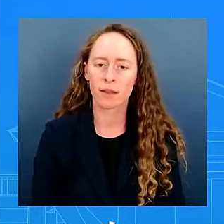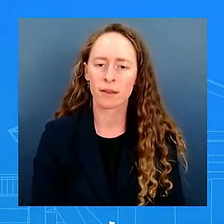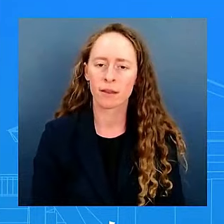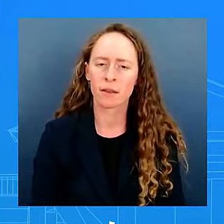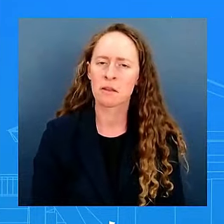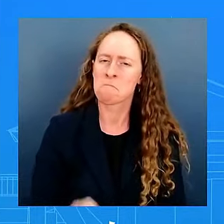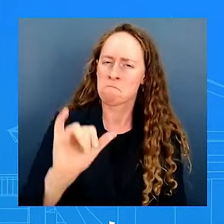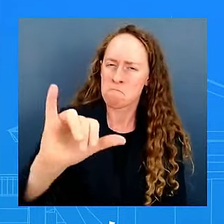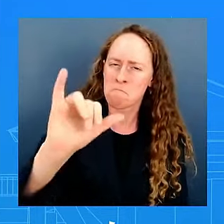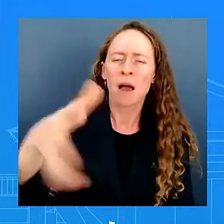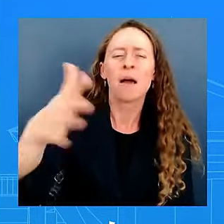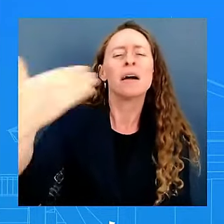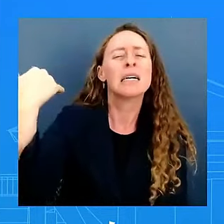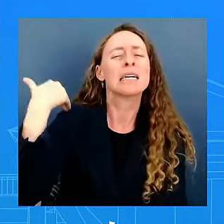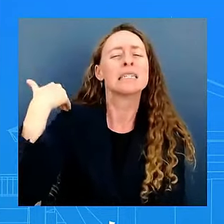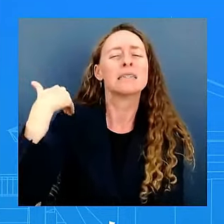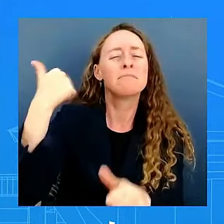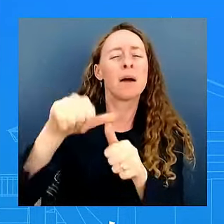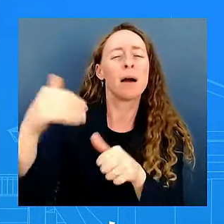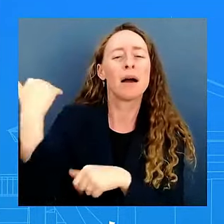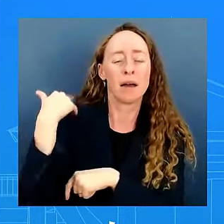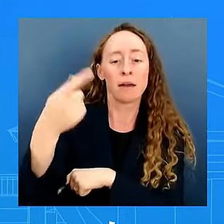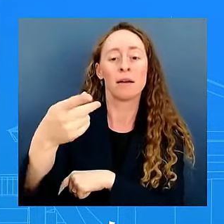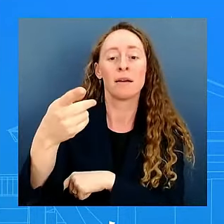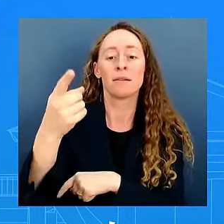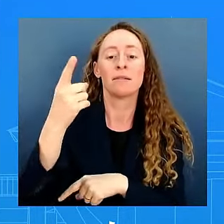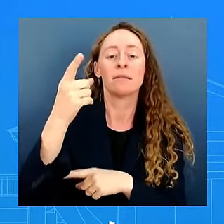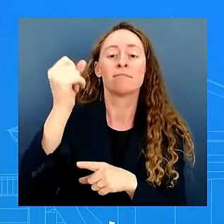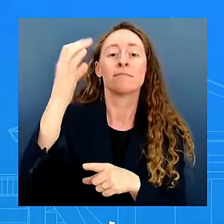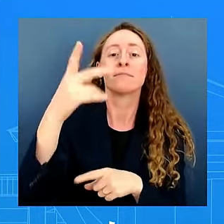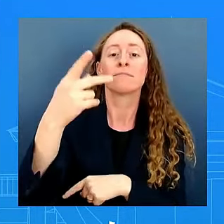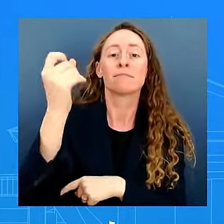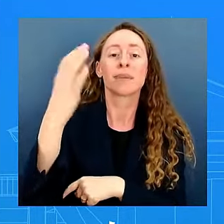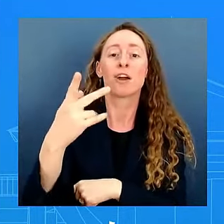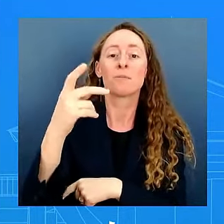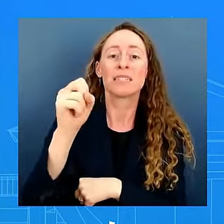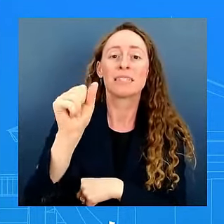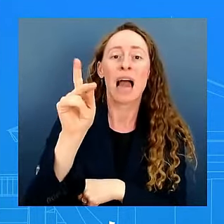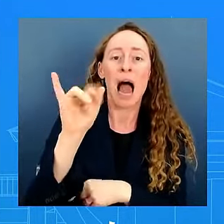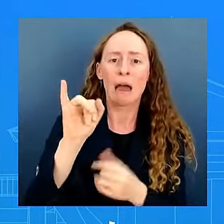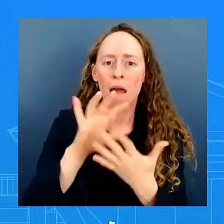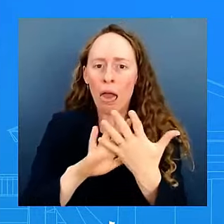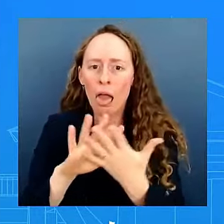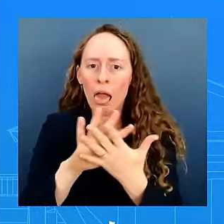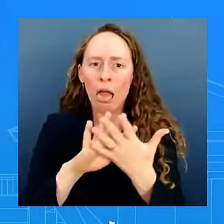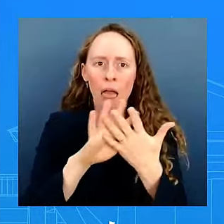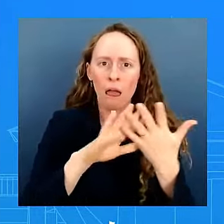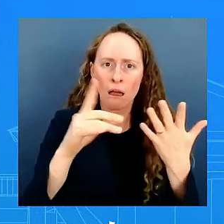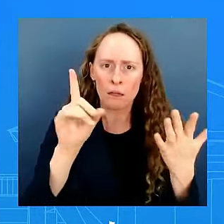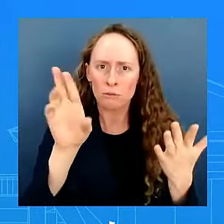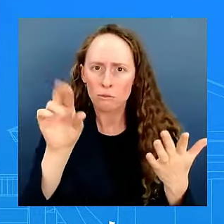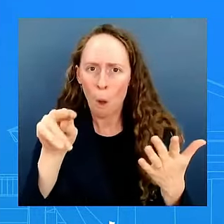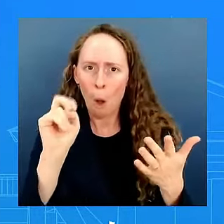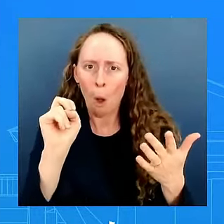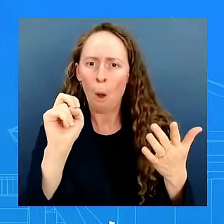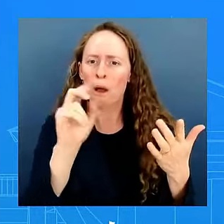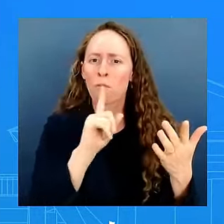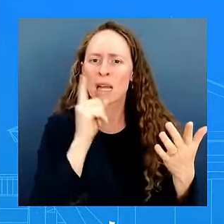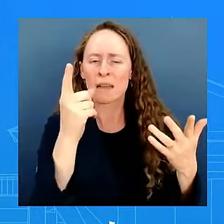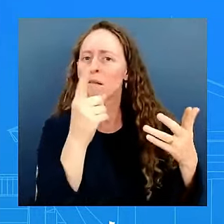drones are offensive or defensive weapons i mean this has been a struggle of this administration that has been